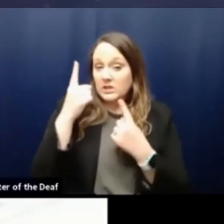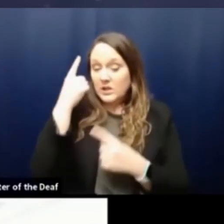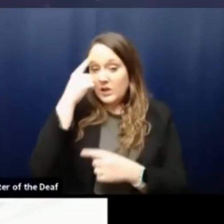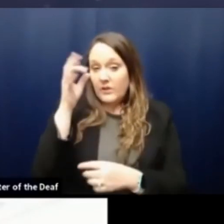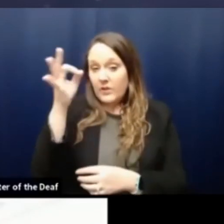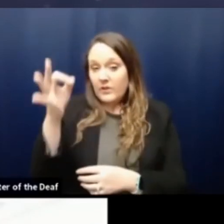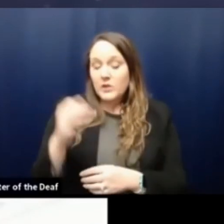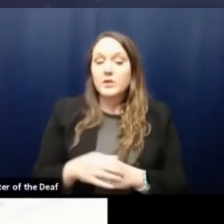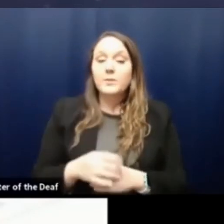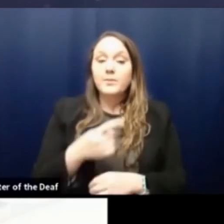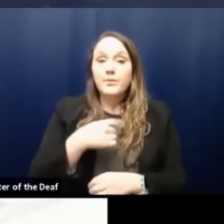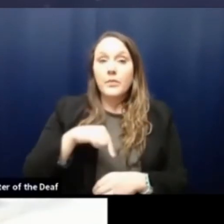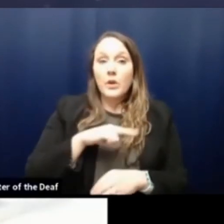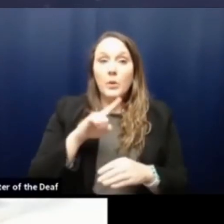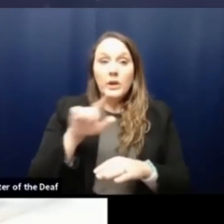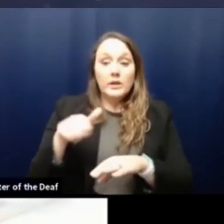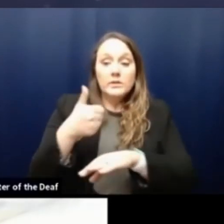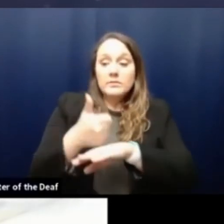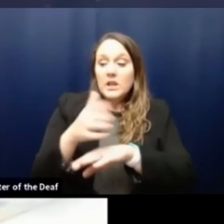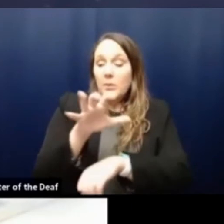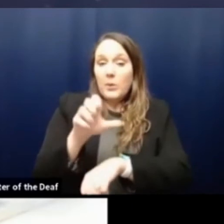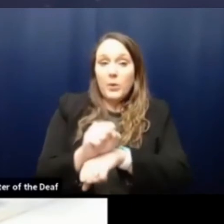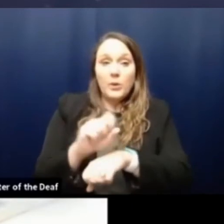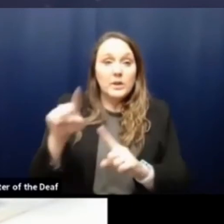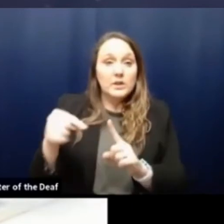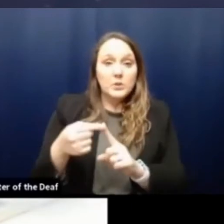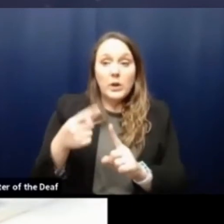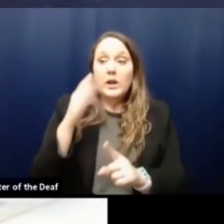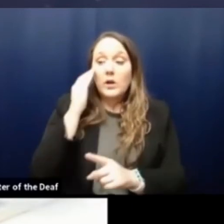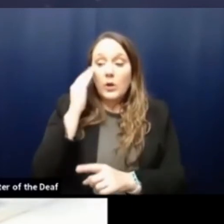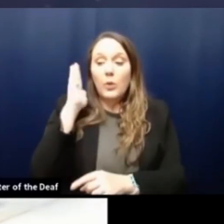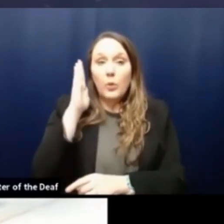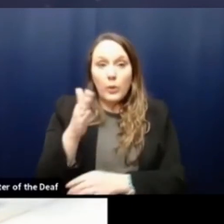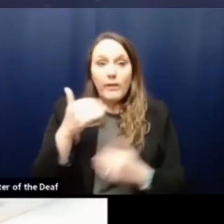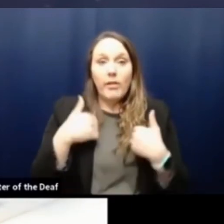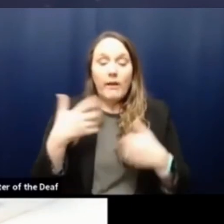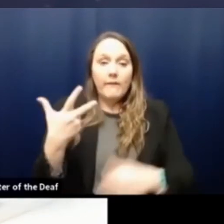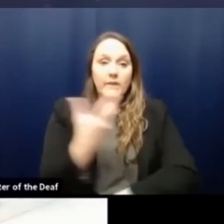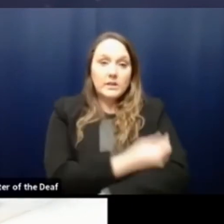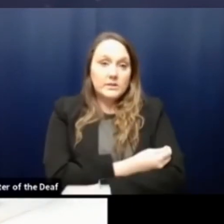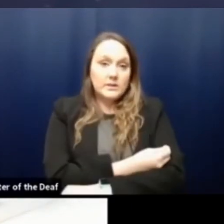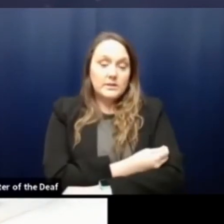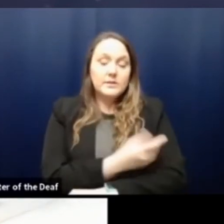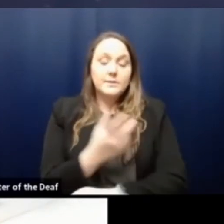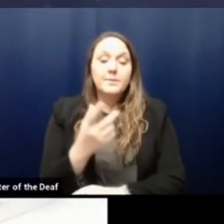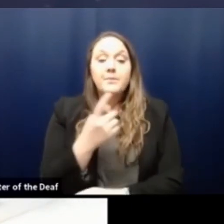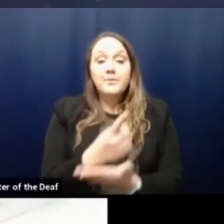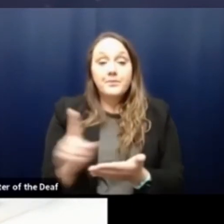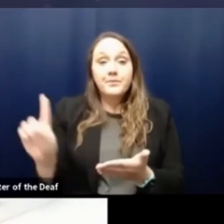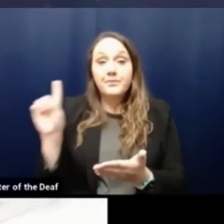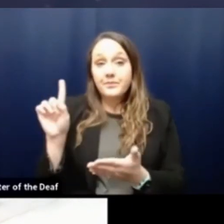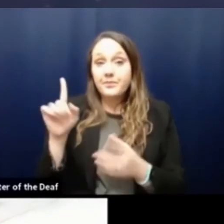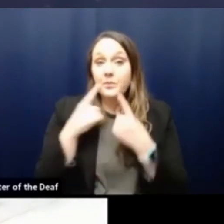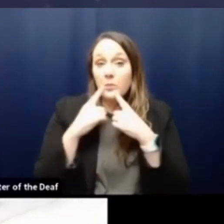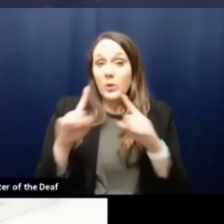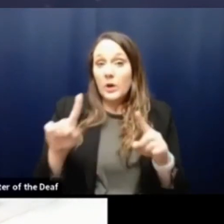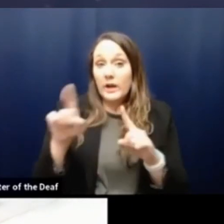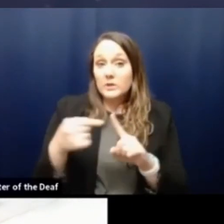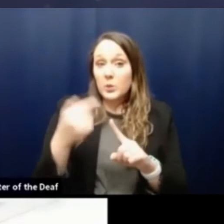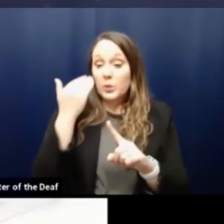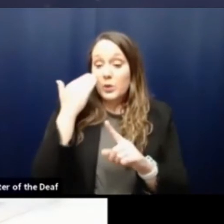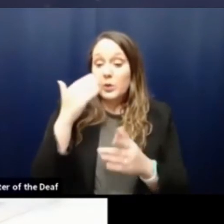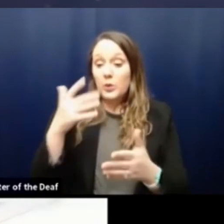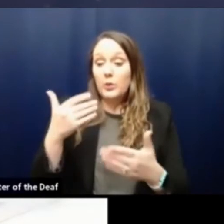releasing vaccine appointments when we're able to, when we know we'll have vaccine. Last week we got that out when we knew we had vaccine.